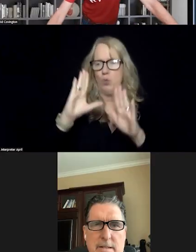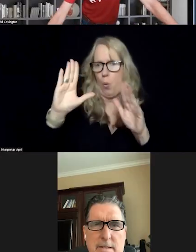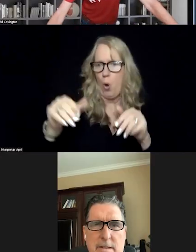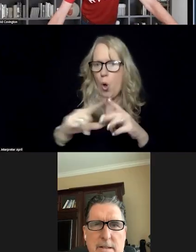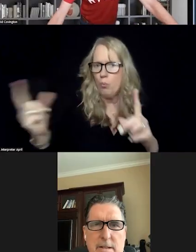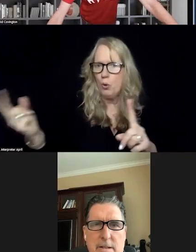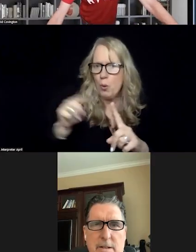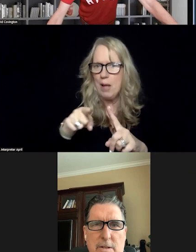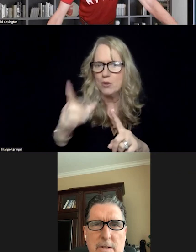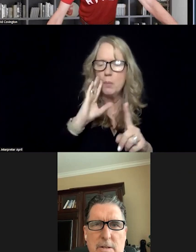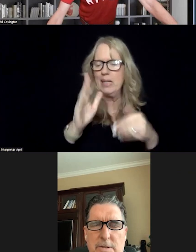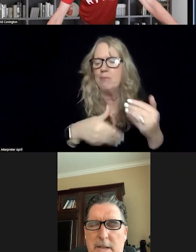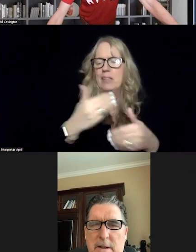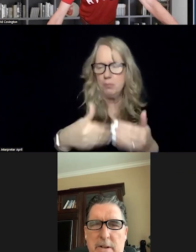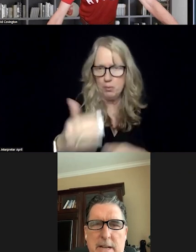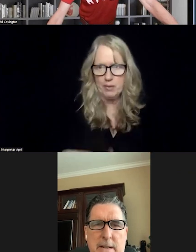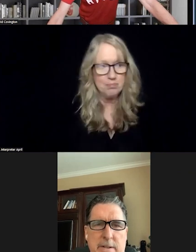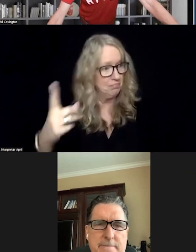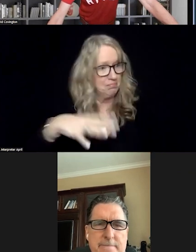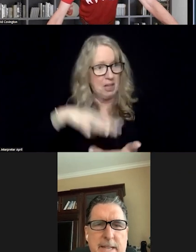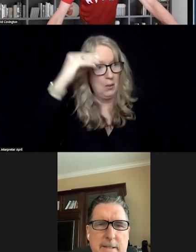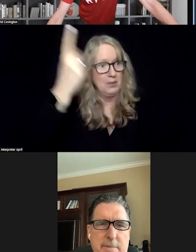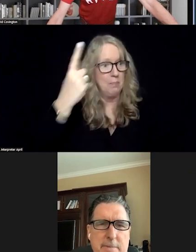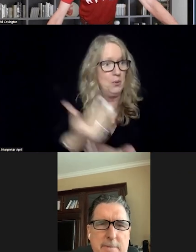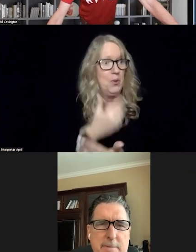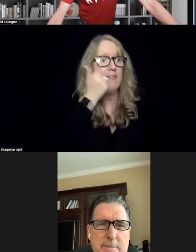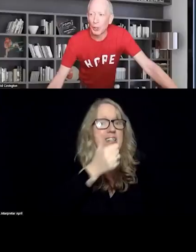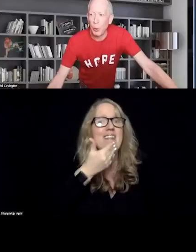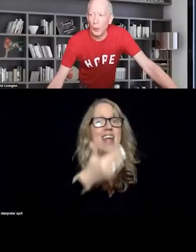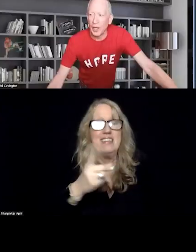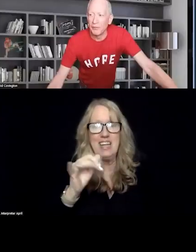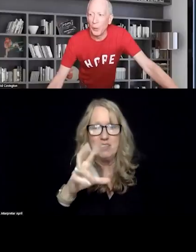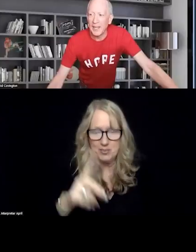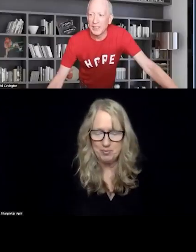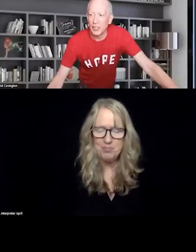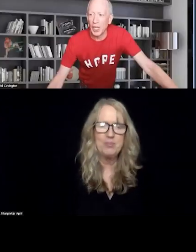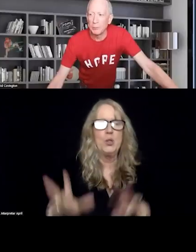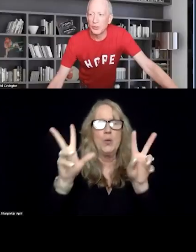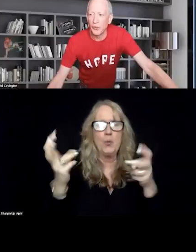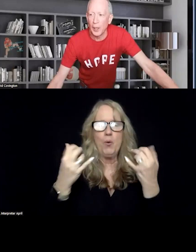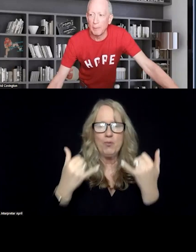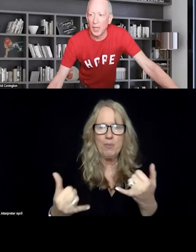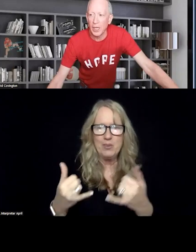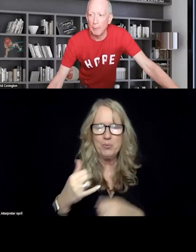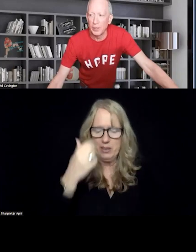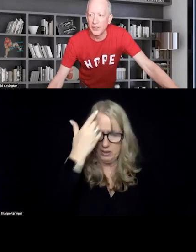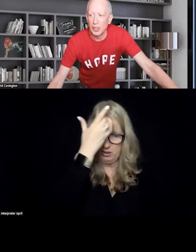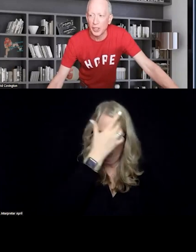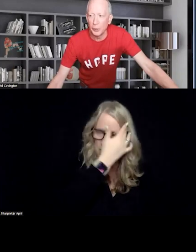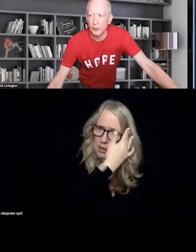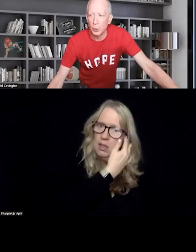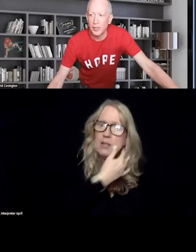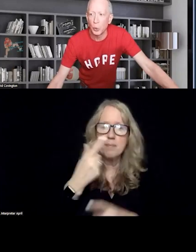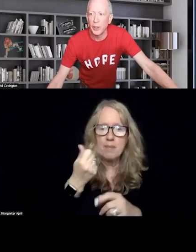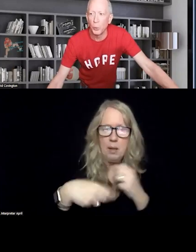to you, Tom, if I can keep it moving here. Learn something every day, David. Thanks. Well, our quote of the week actually comes from a couple of